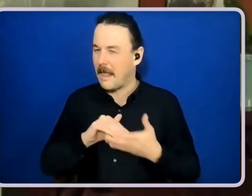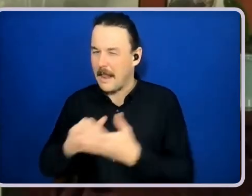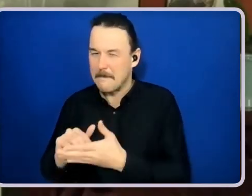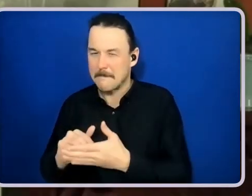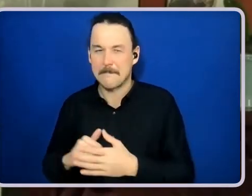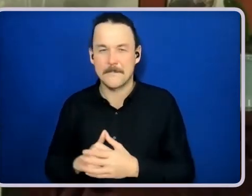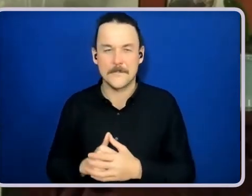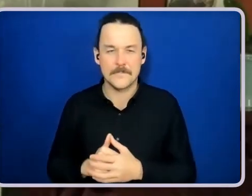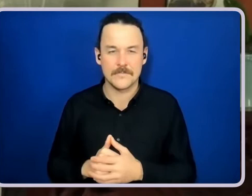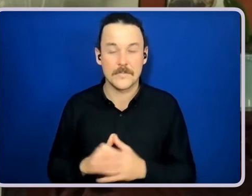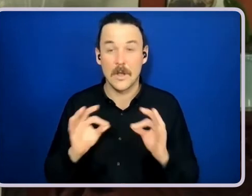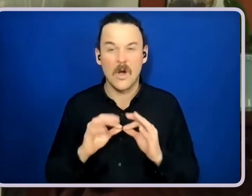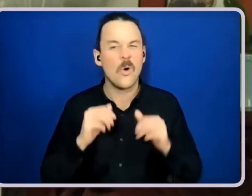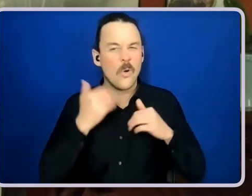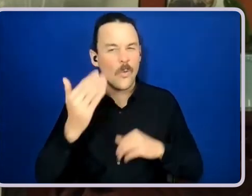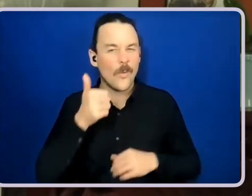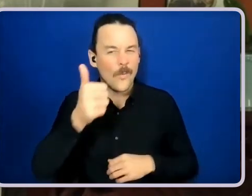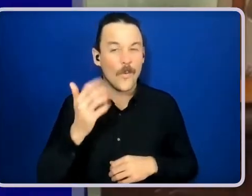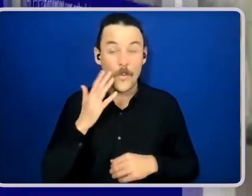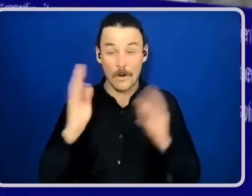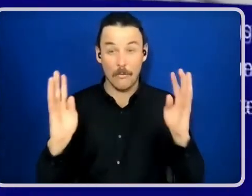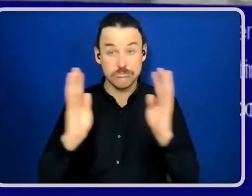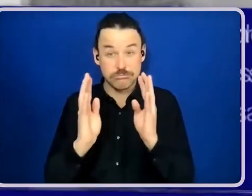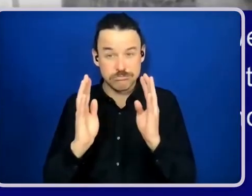members arrive, we talk about everyday stuff.